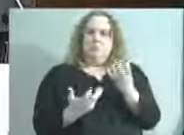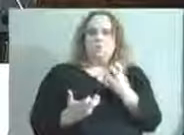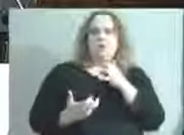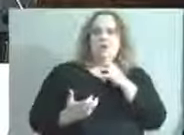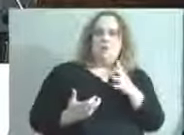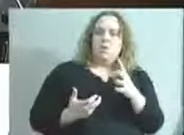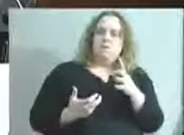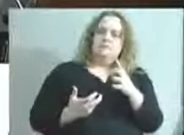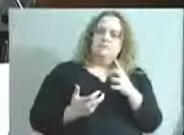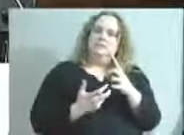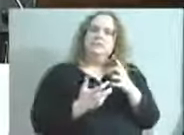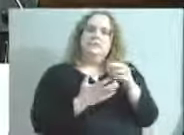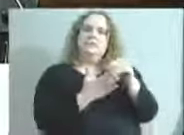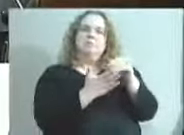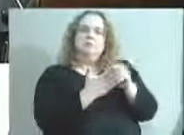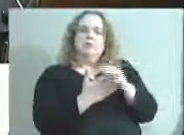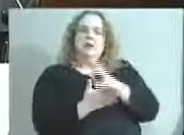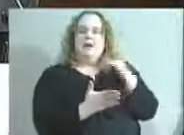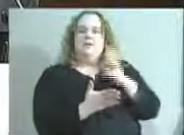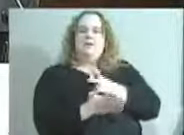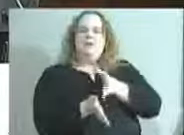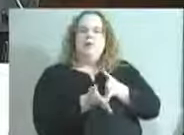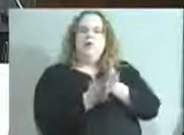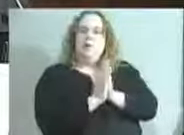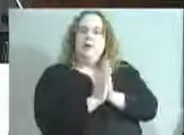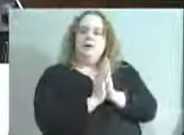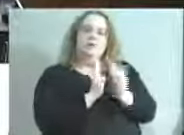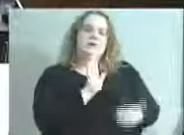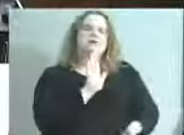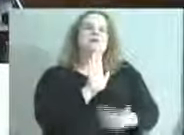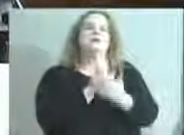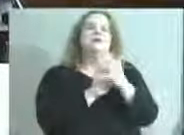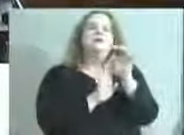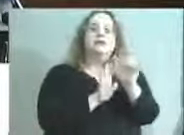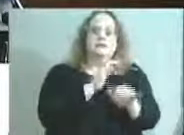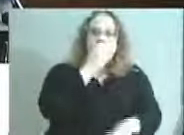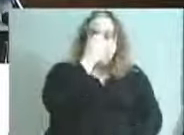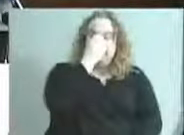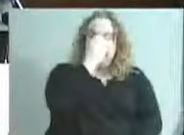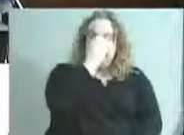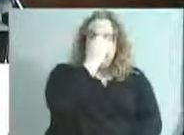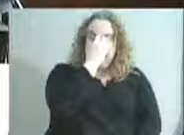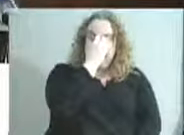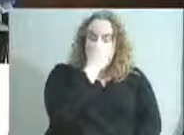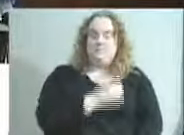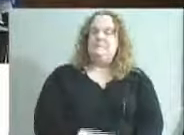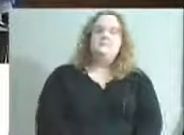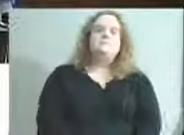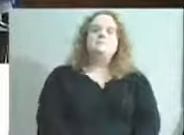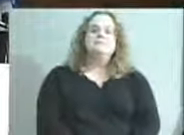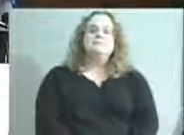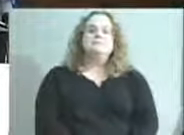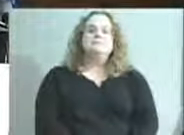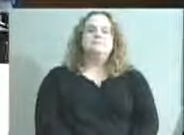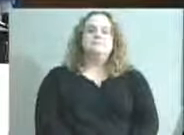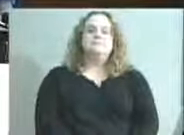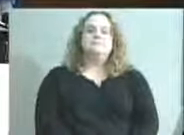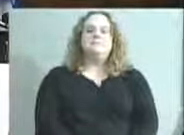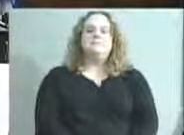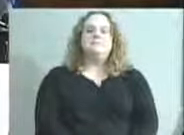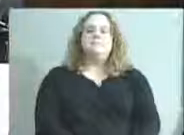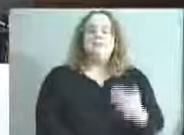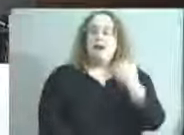to try and put in an official request that we get that addressed. Yeah, if I could just, I mean, I think I had the